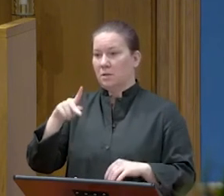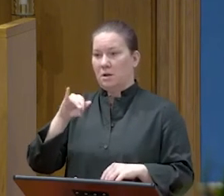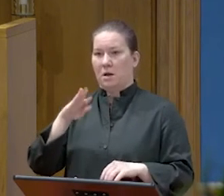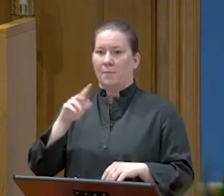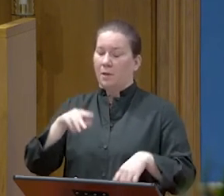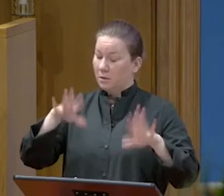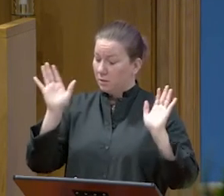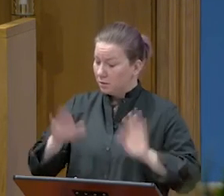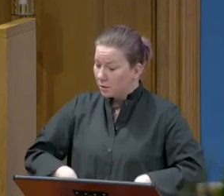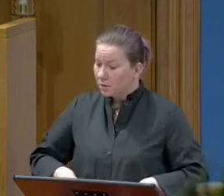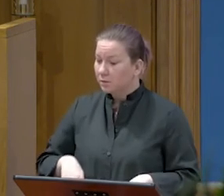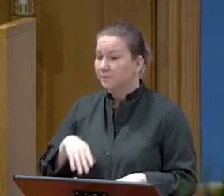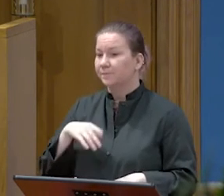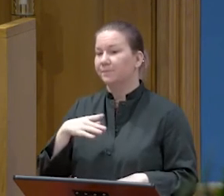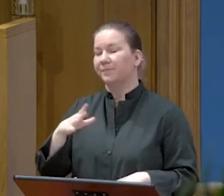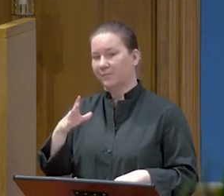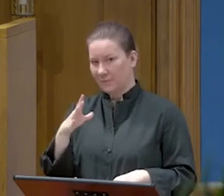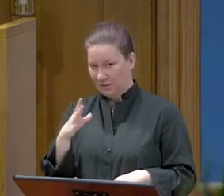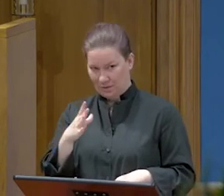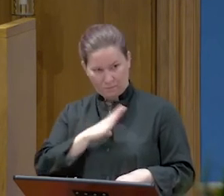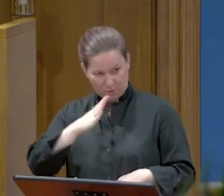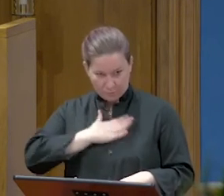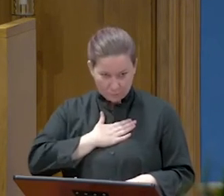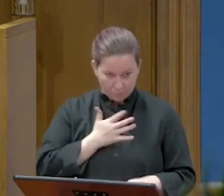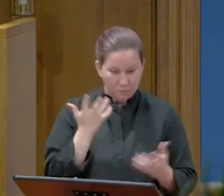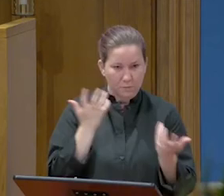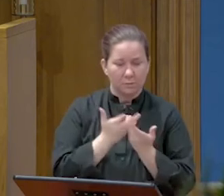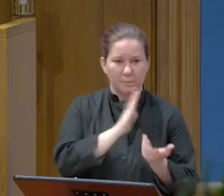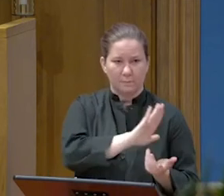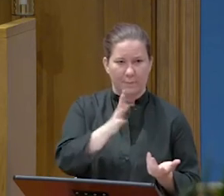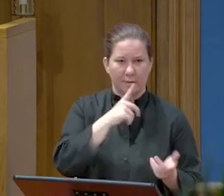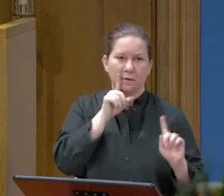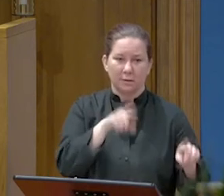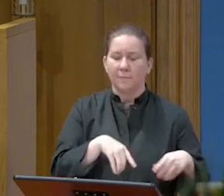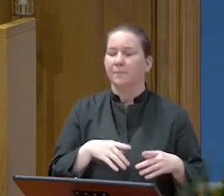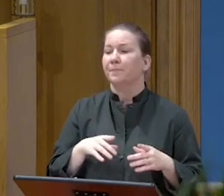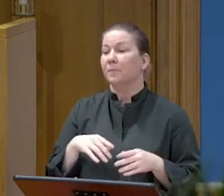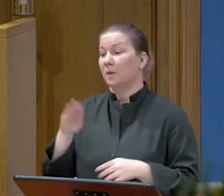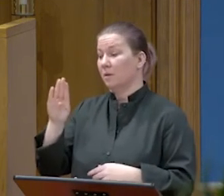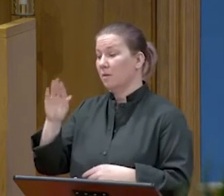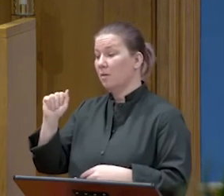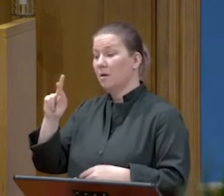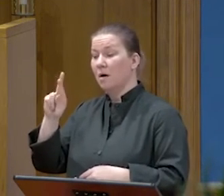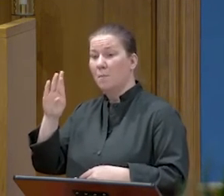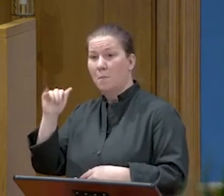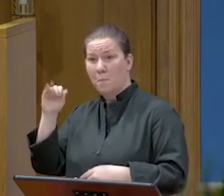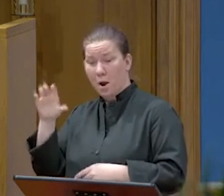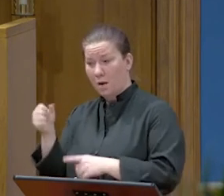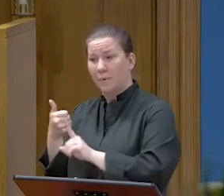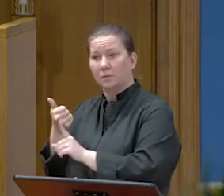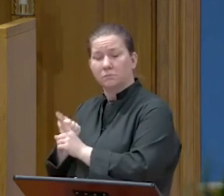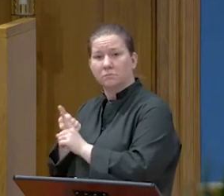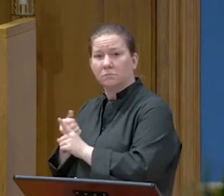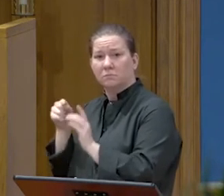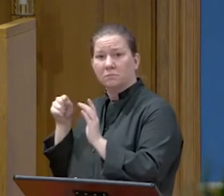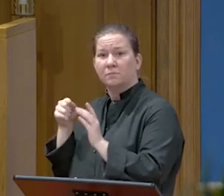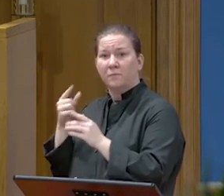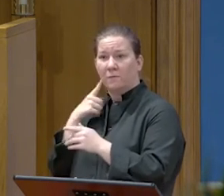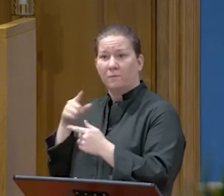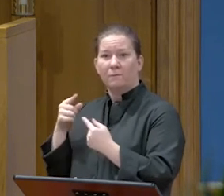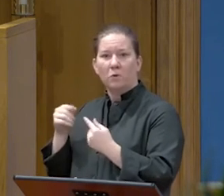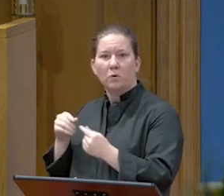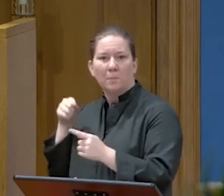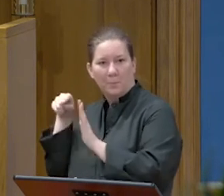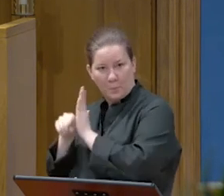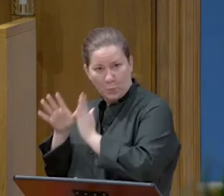verdict that their demand should be granted. He released the man they asked for, the one who had been put in prison for insurrection